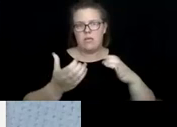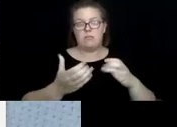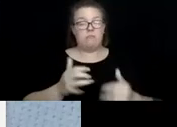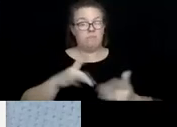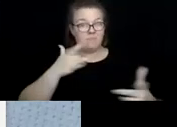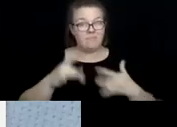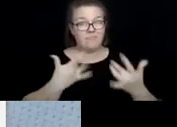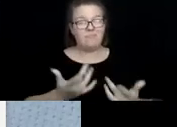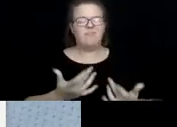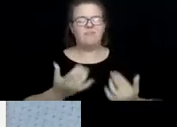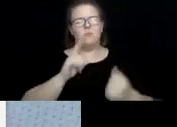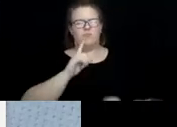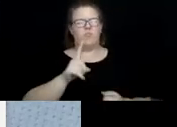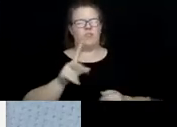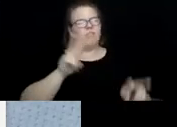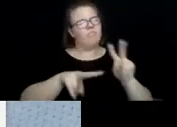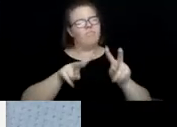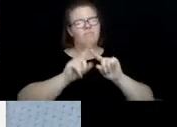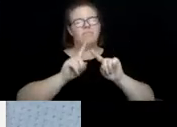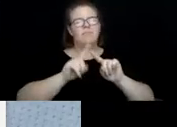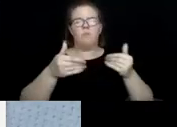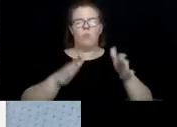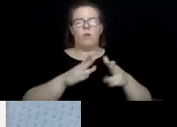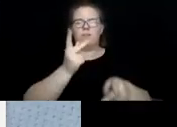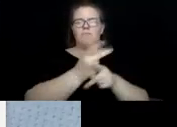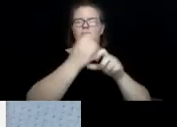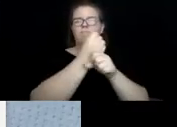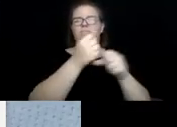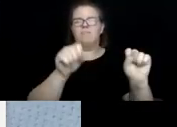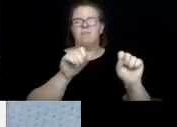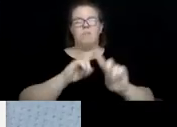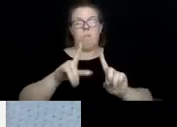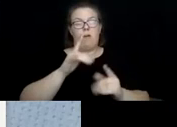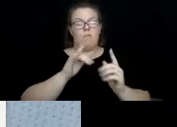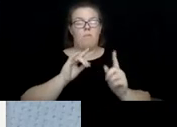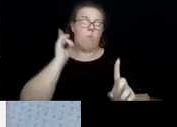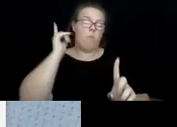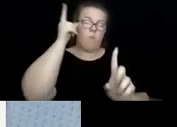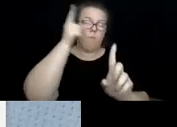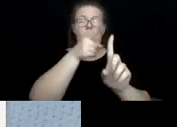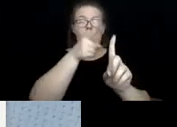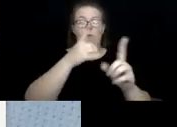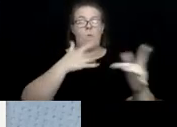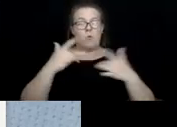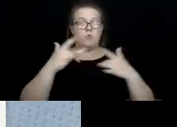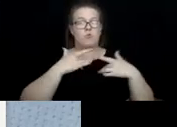So we're looking at really different ways to keep people safe, but that's our main goal and main concern.